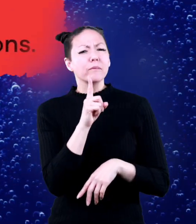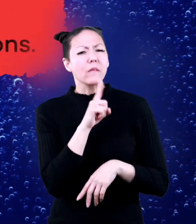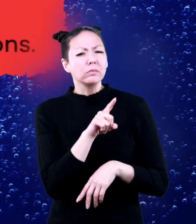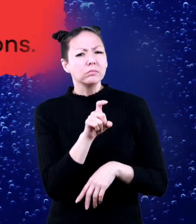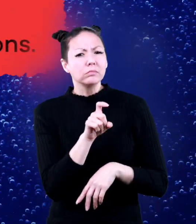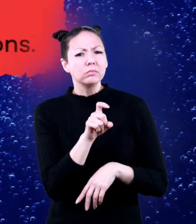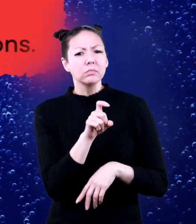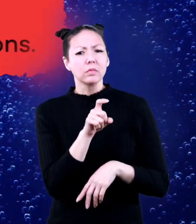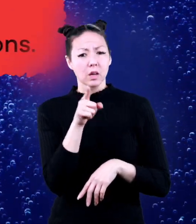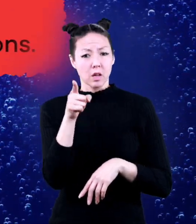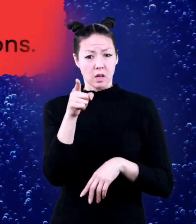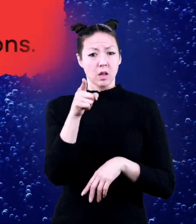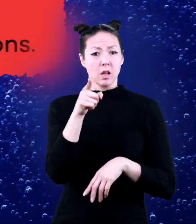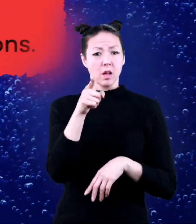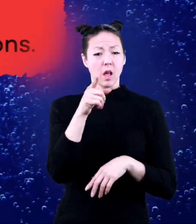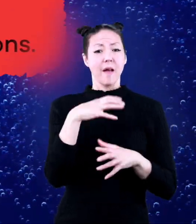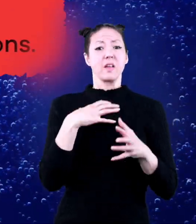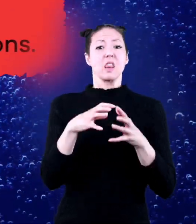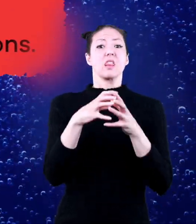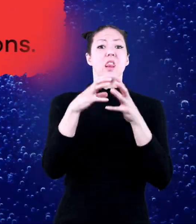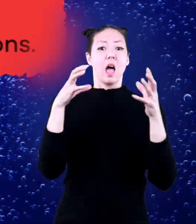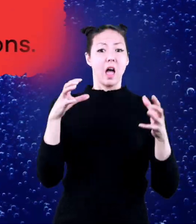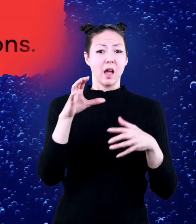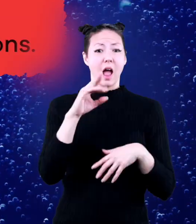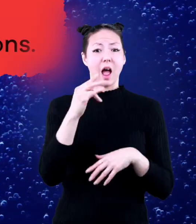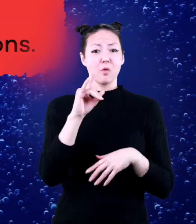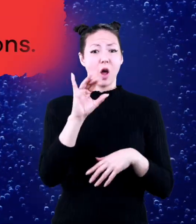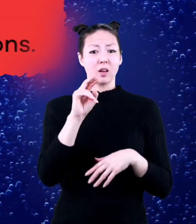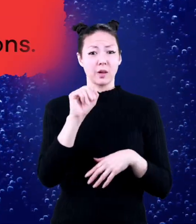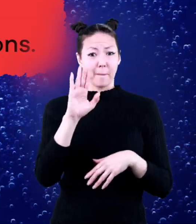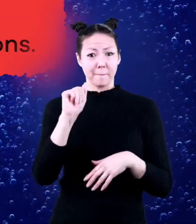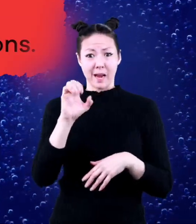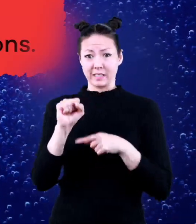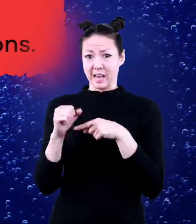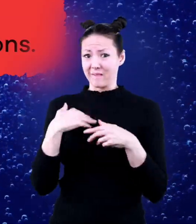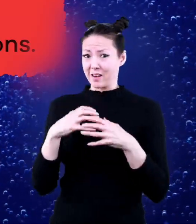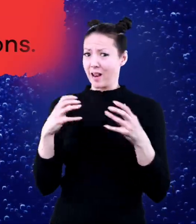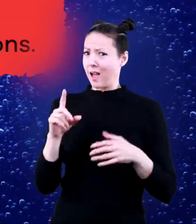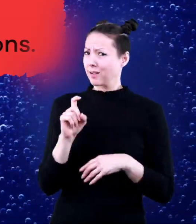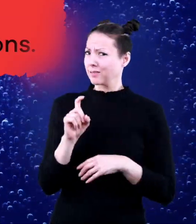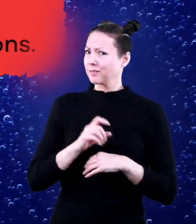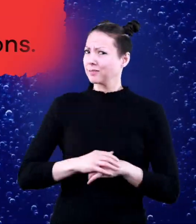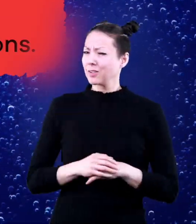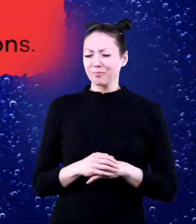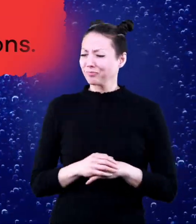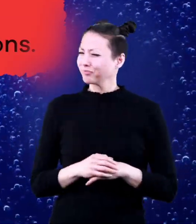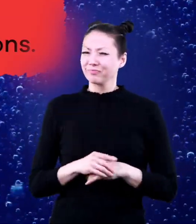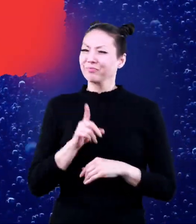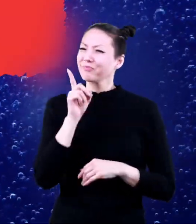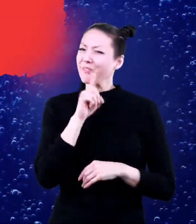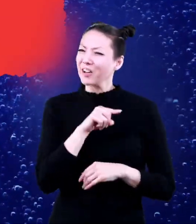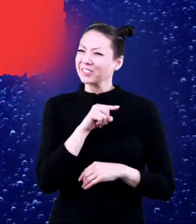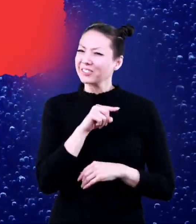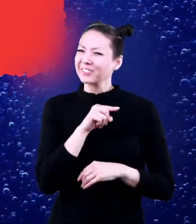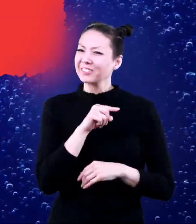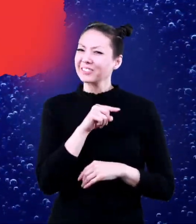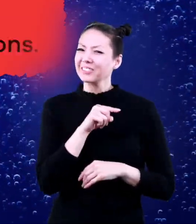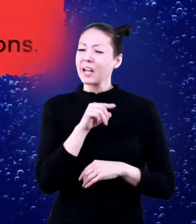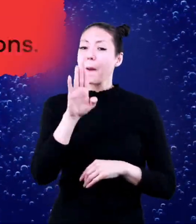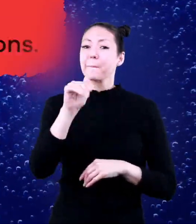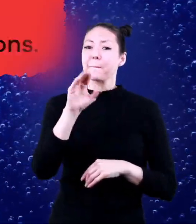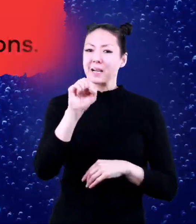true or false bases have lots of hydrogen ions false